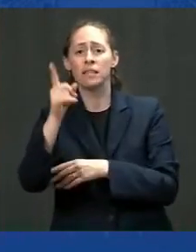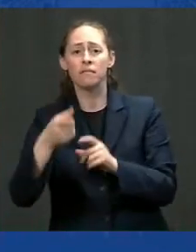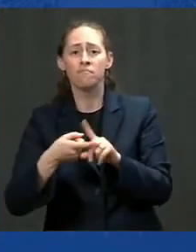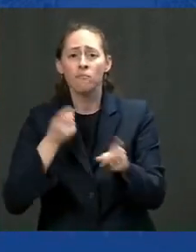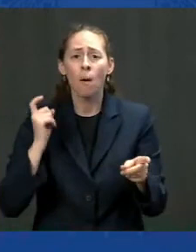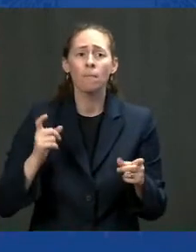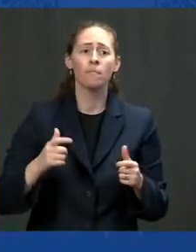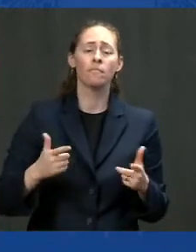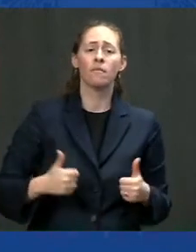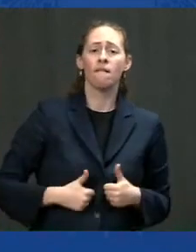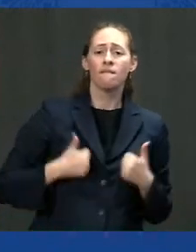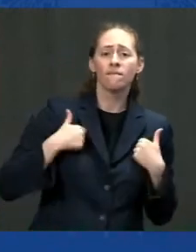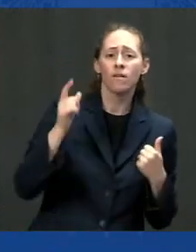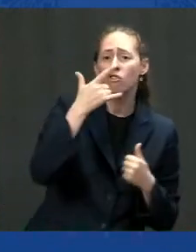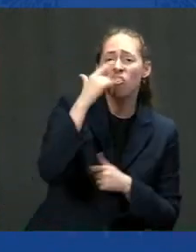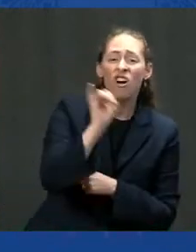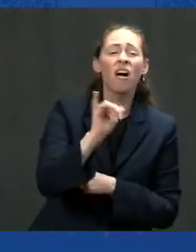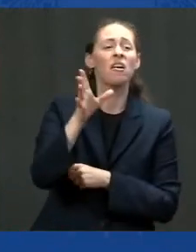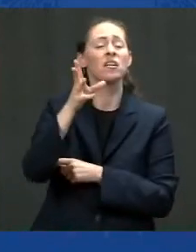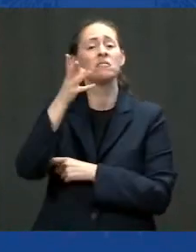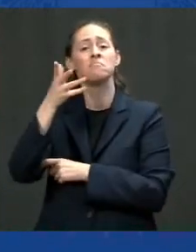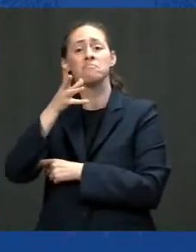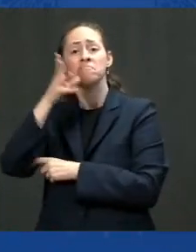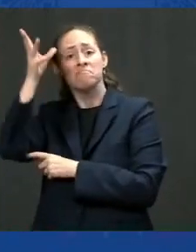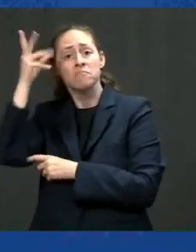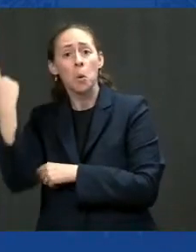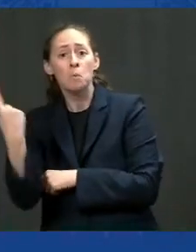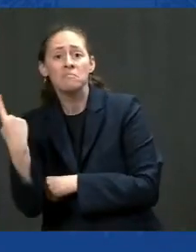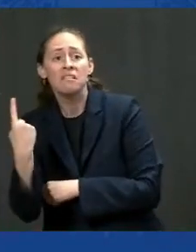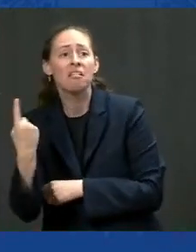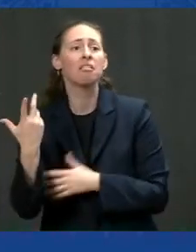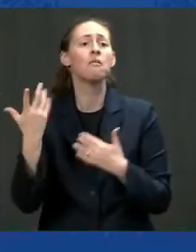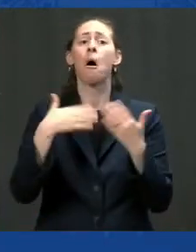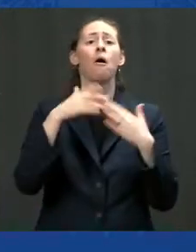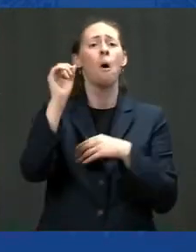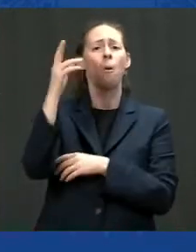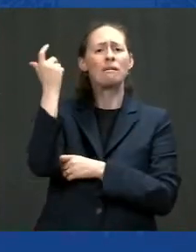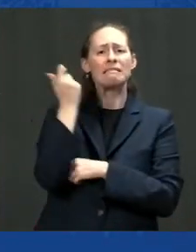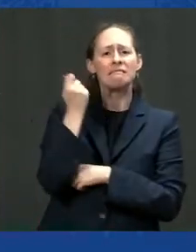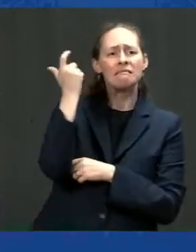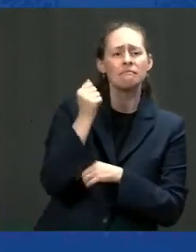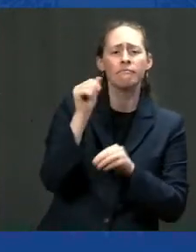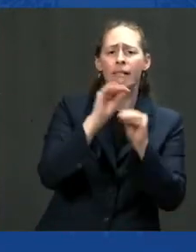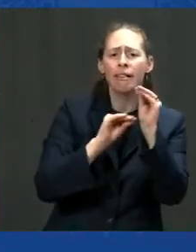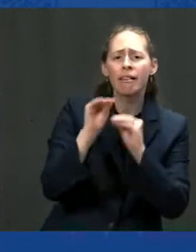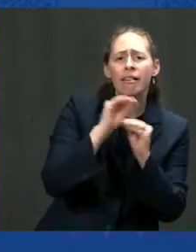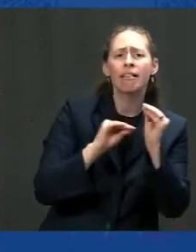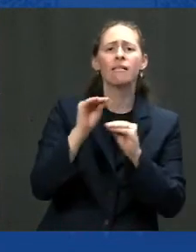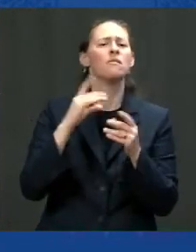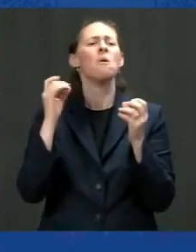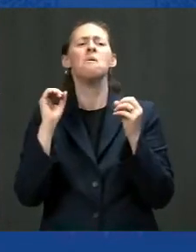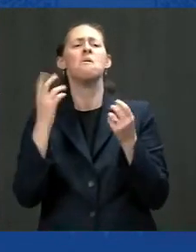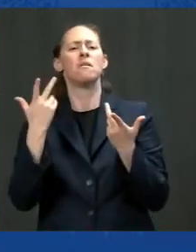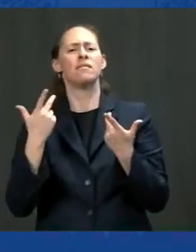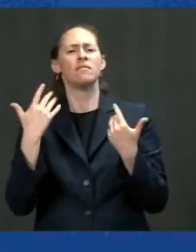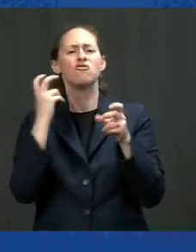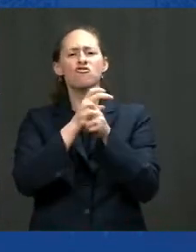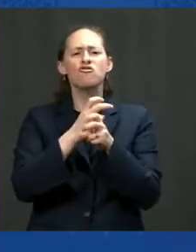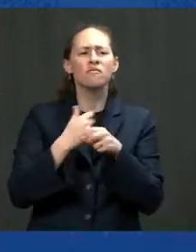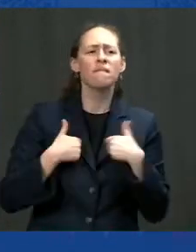dad who is on what we used to call welfare or in trouble or come from a middle class household